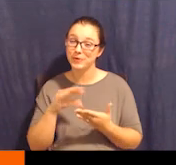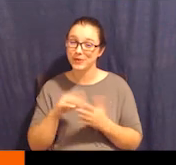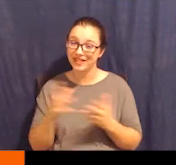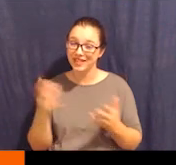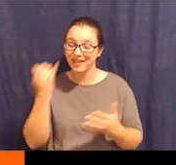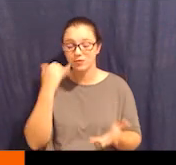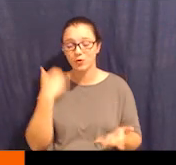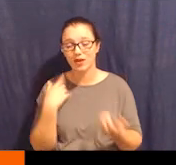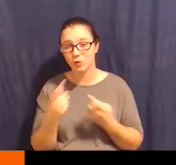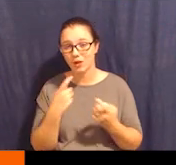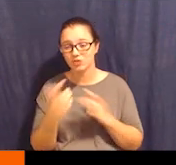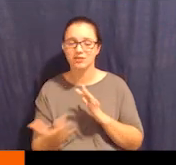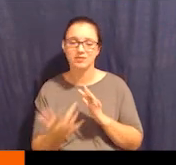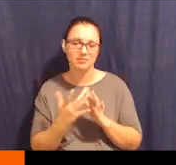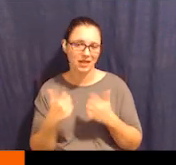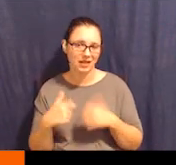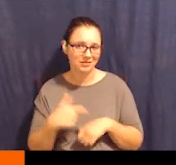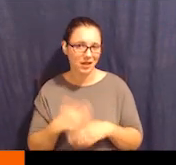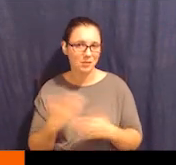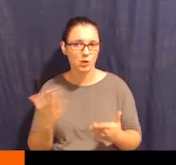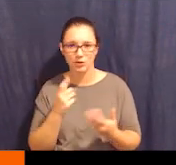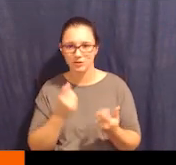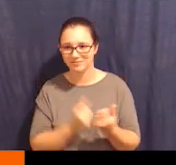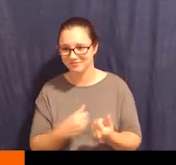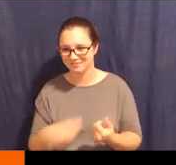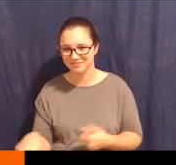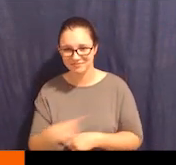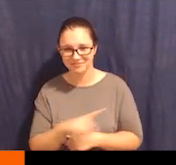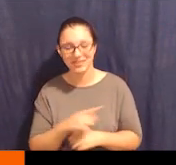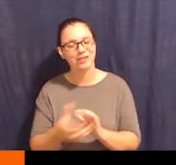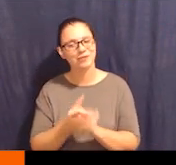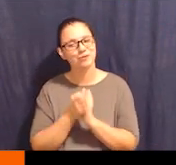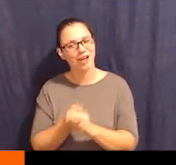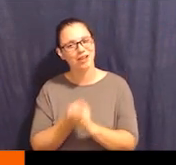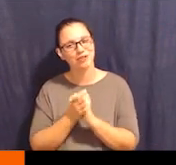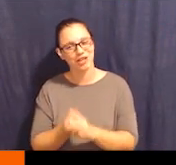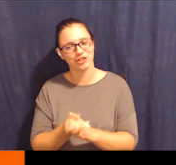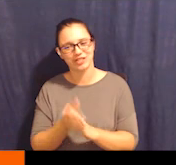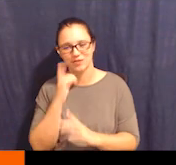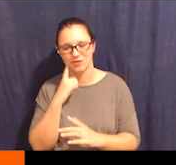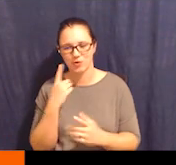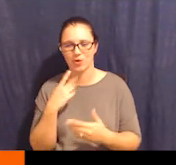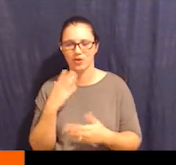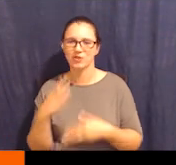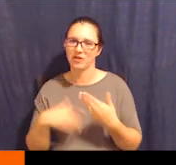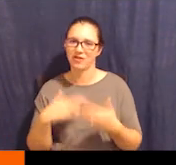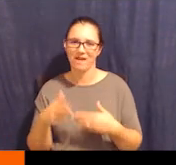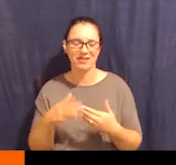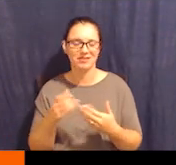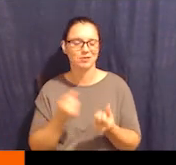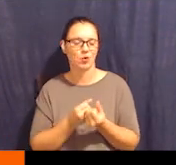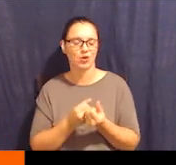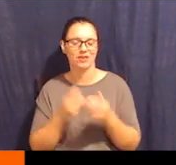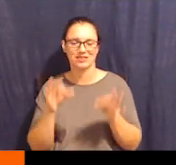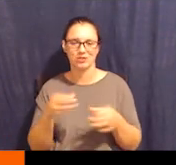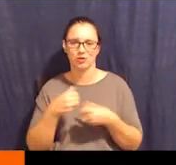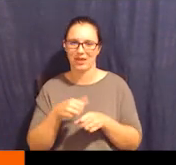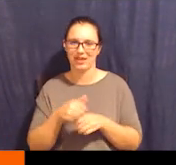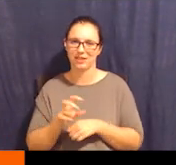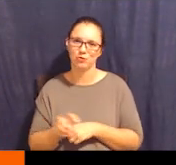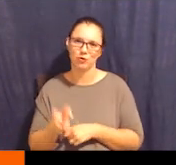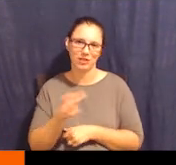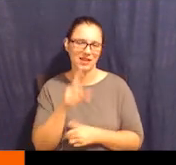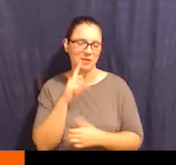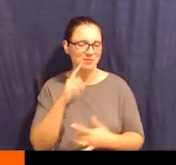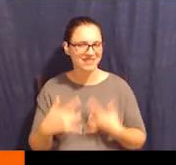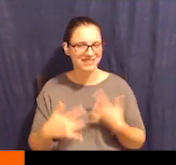congratulations for going on the supported decision-making journey. I'm so excited for all of you decision-makers out there who are